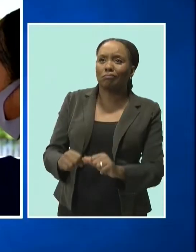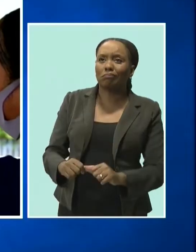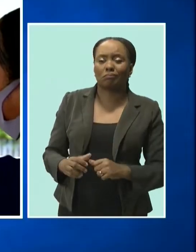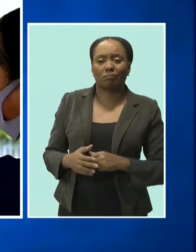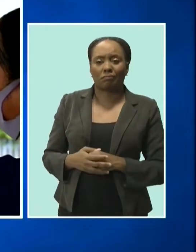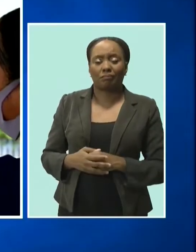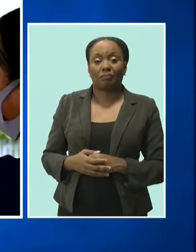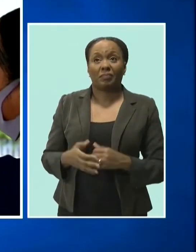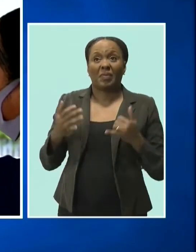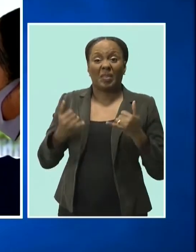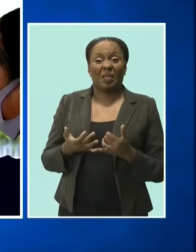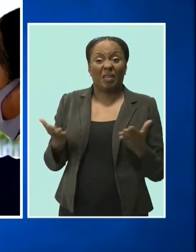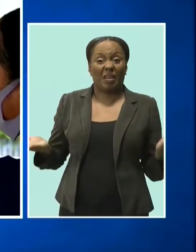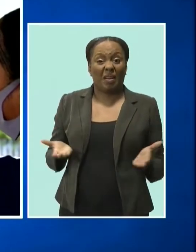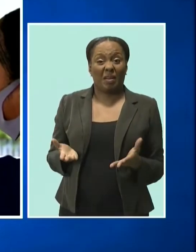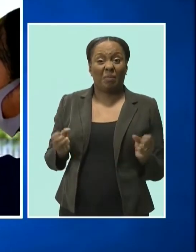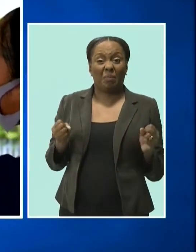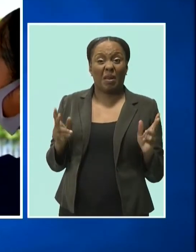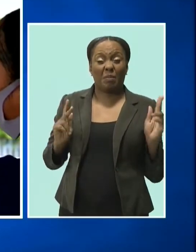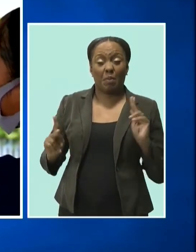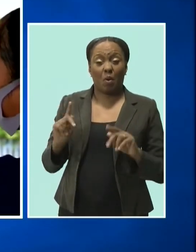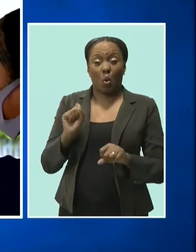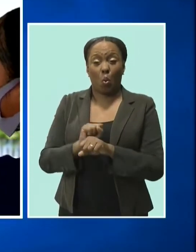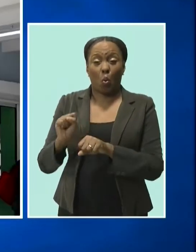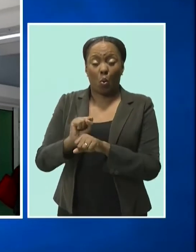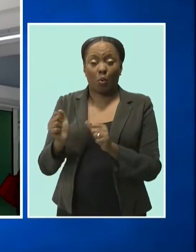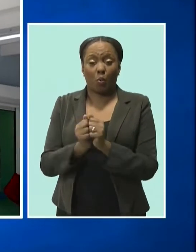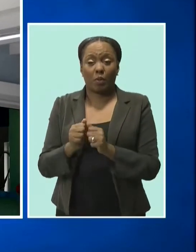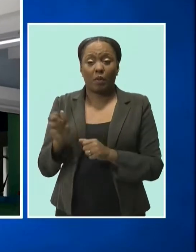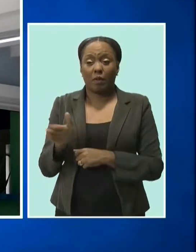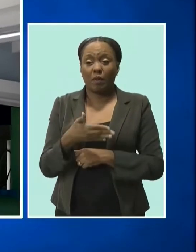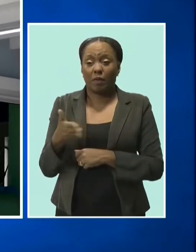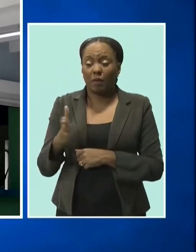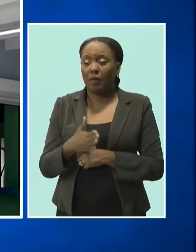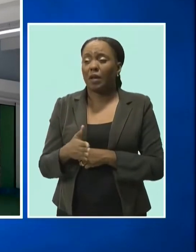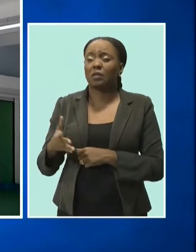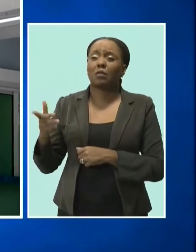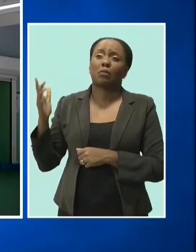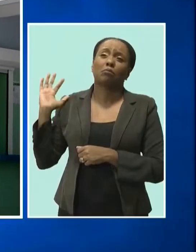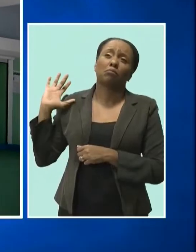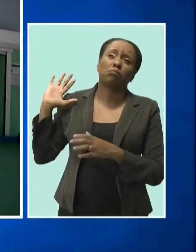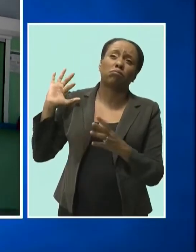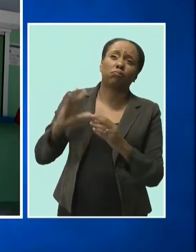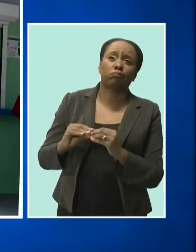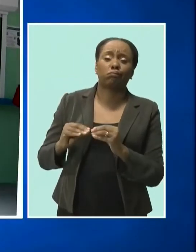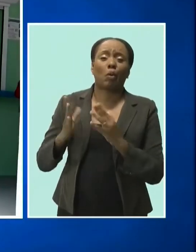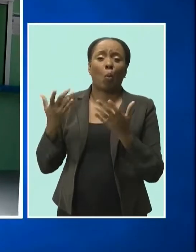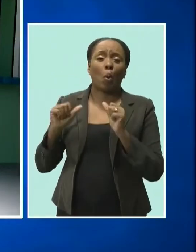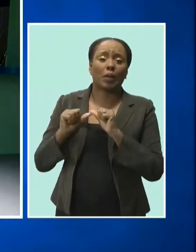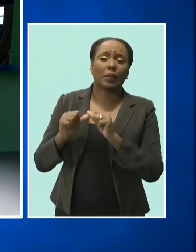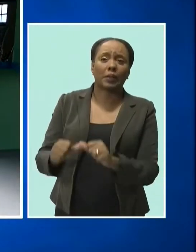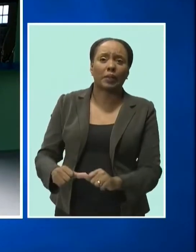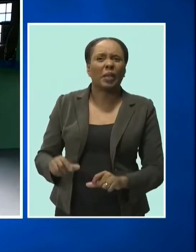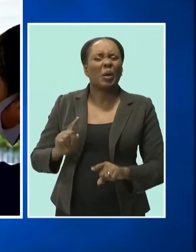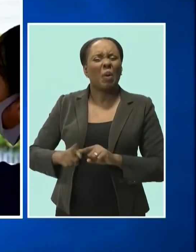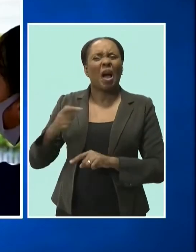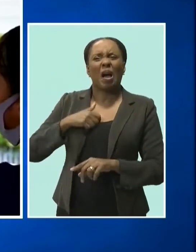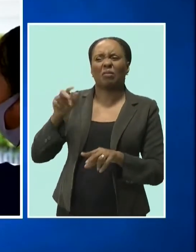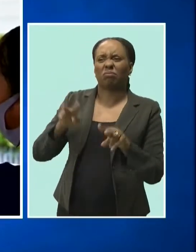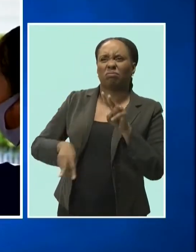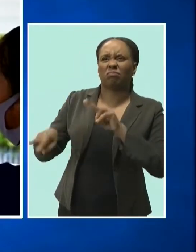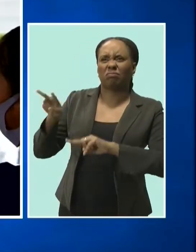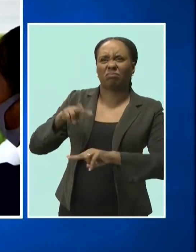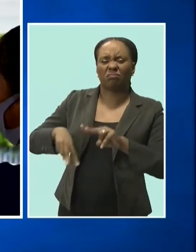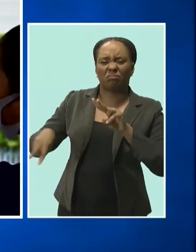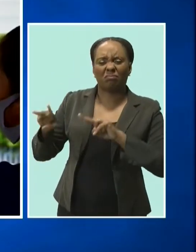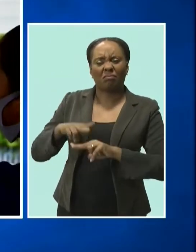4 is filled with many persons who've been there for years. So they want to maintain what they know. At present, I've been monitoring and our fish stock is not as